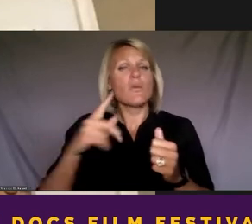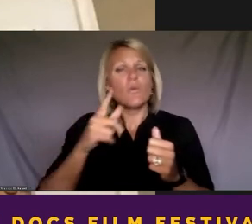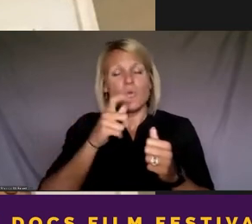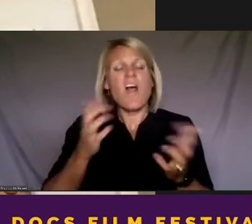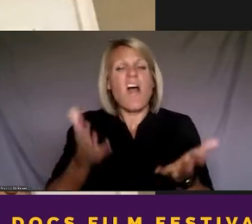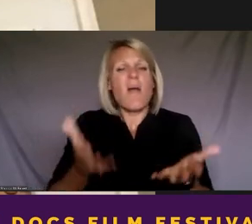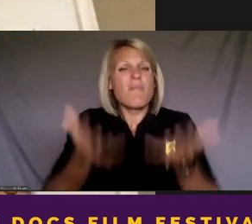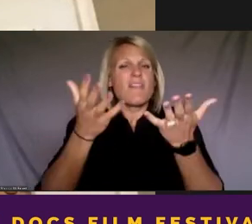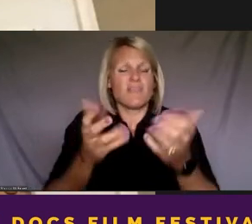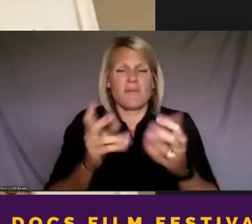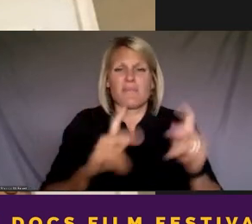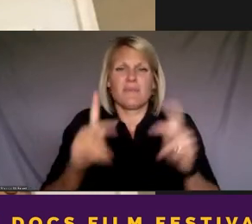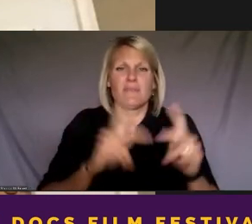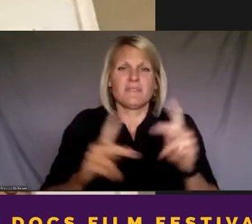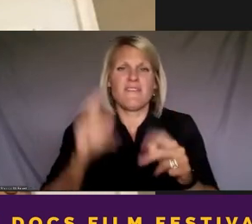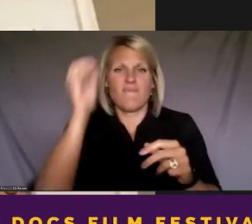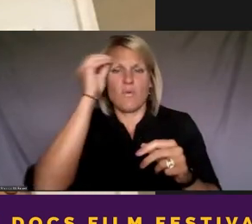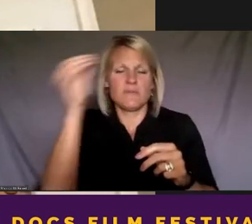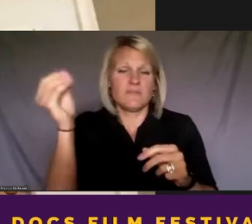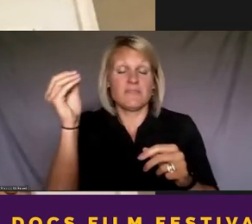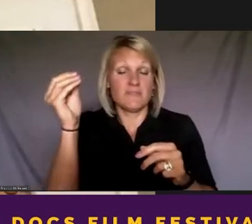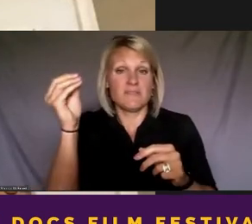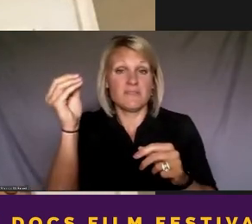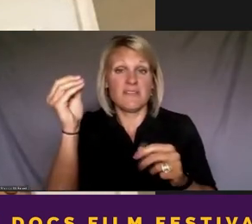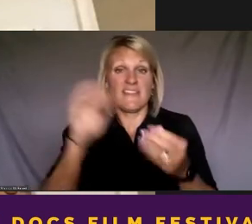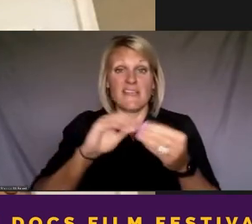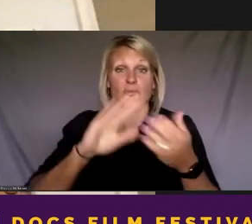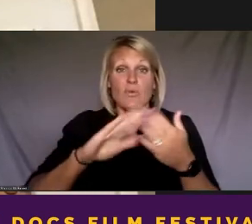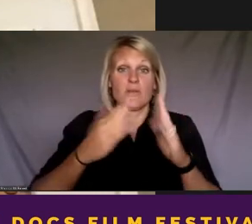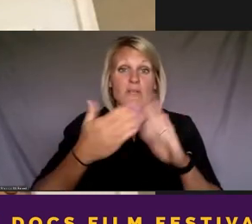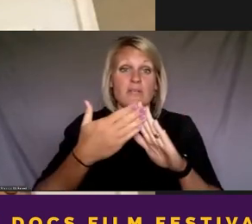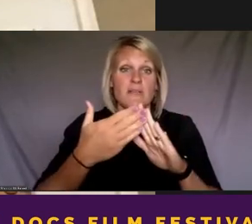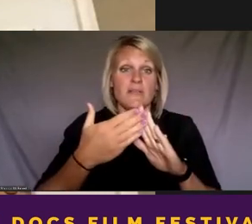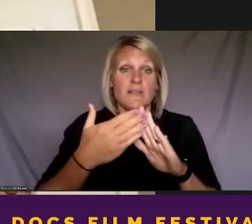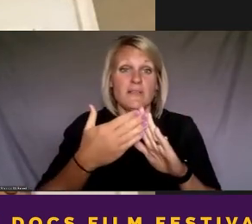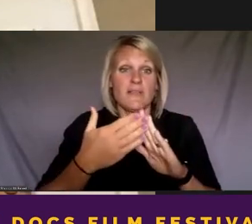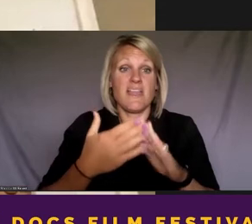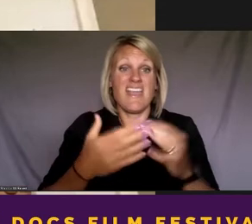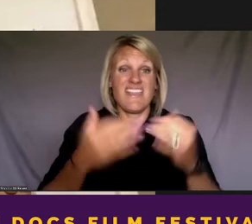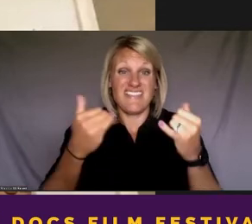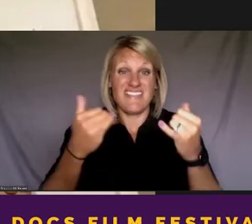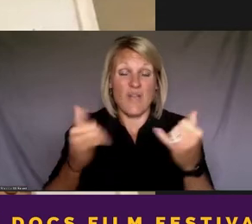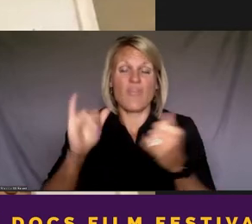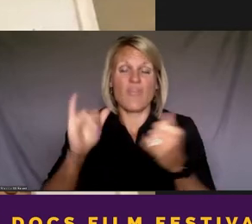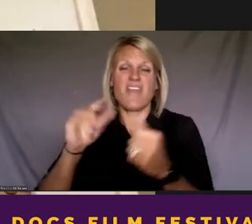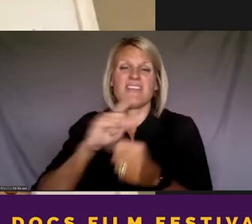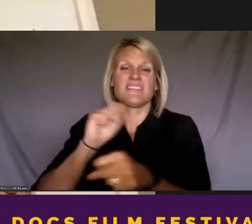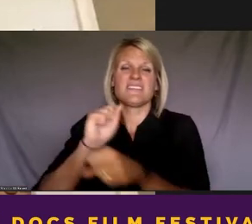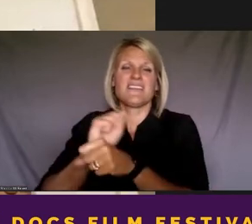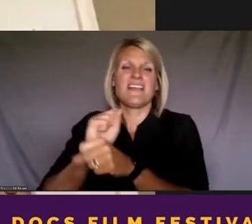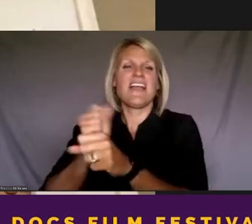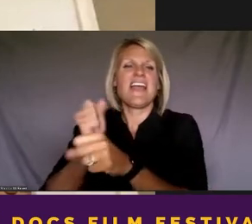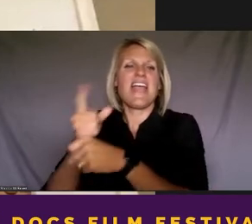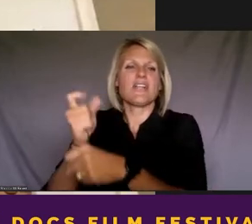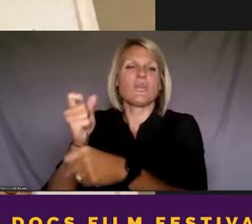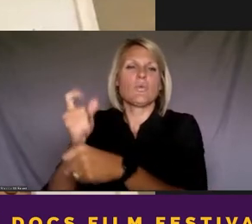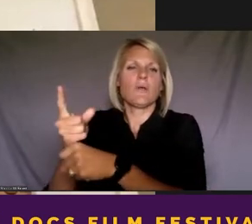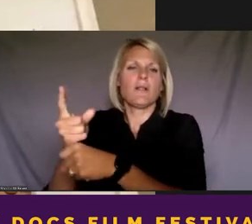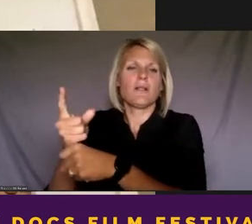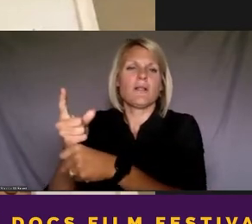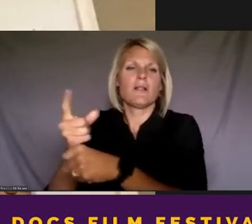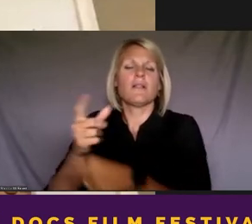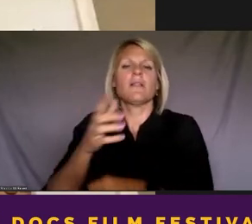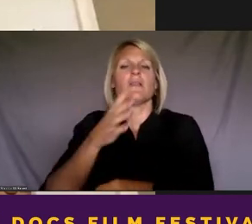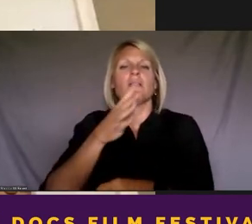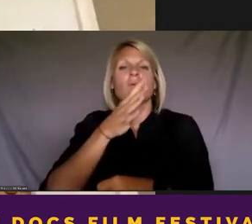impacted individuals for what is now an annual Women's in Reentry Day, where the